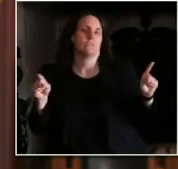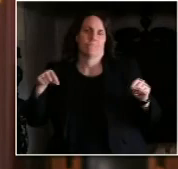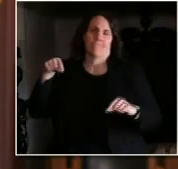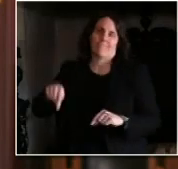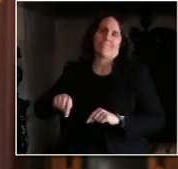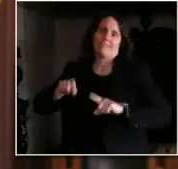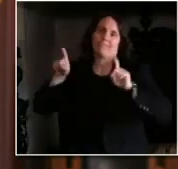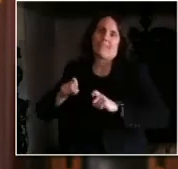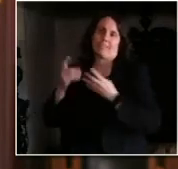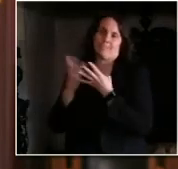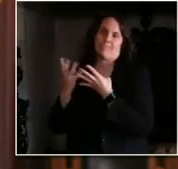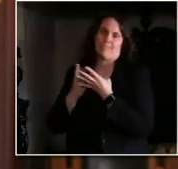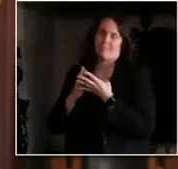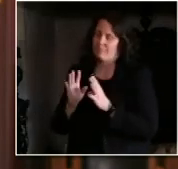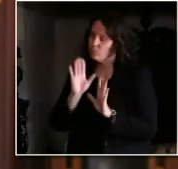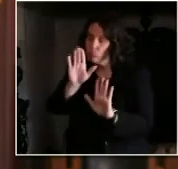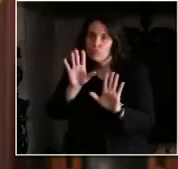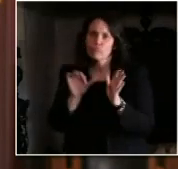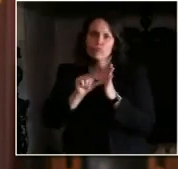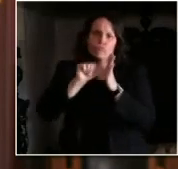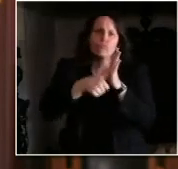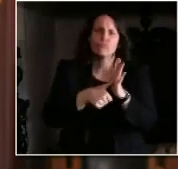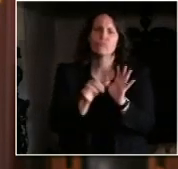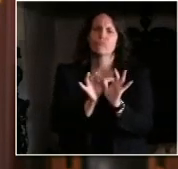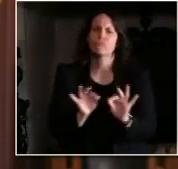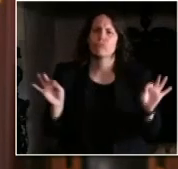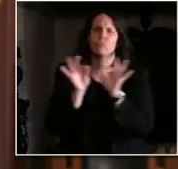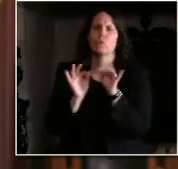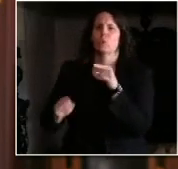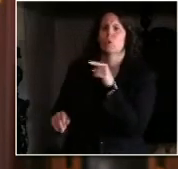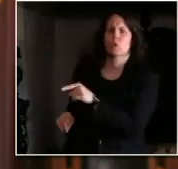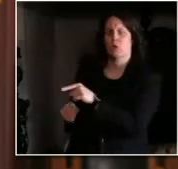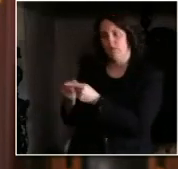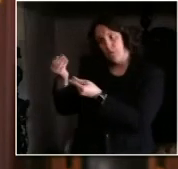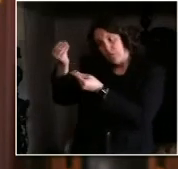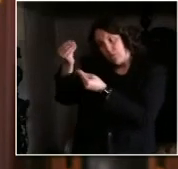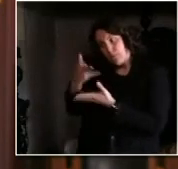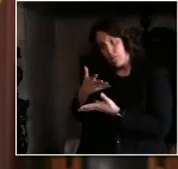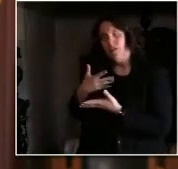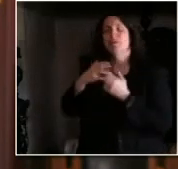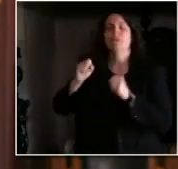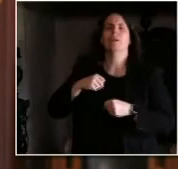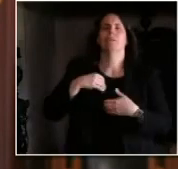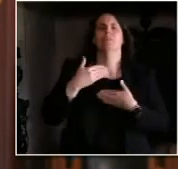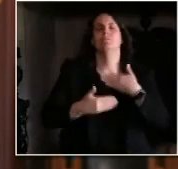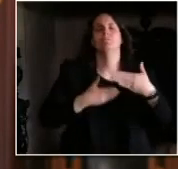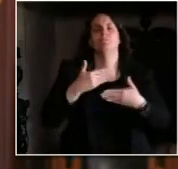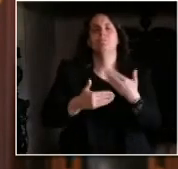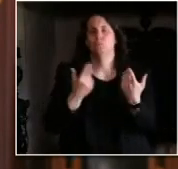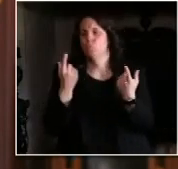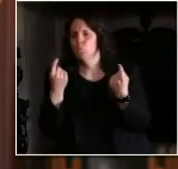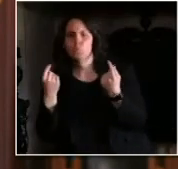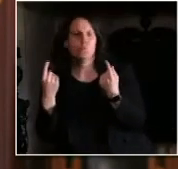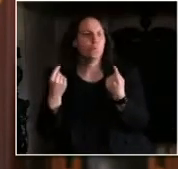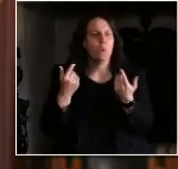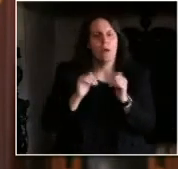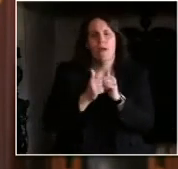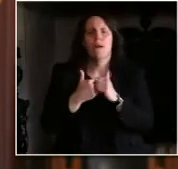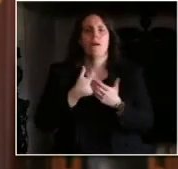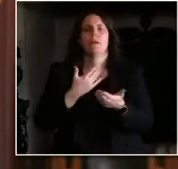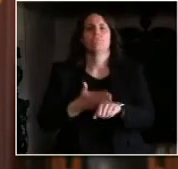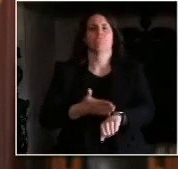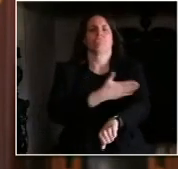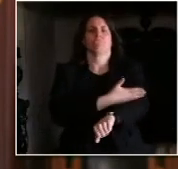tool as we work to get to the next phase of our response. But testing isn't enough. Just knowing that the virus